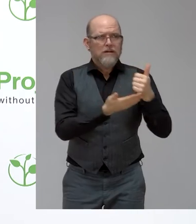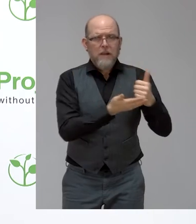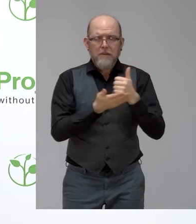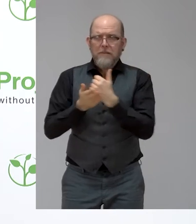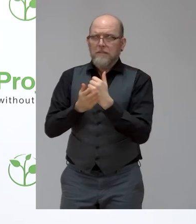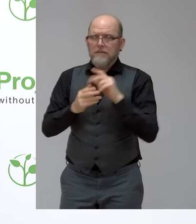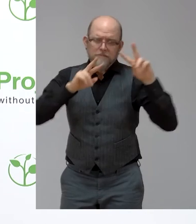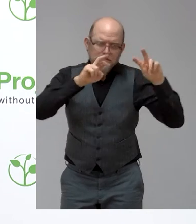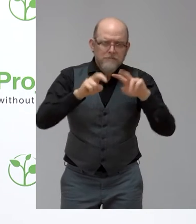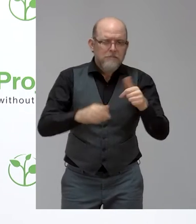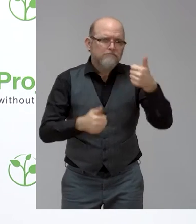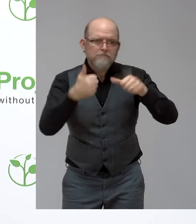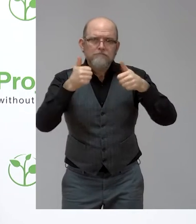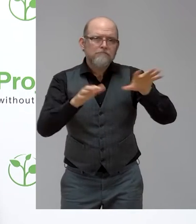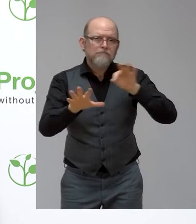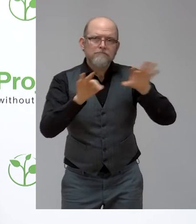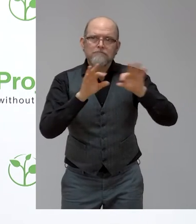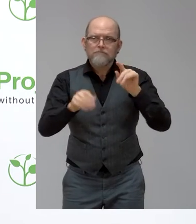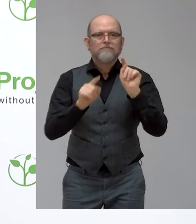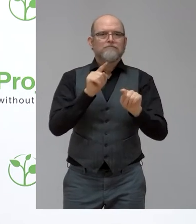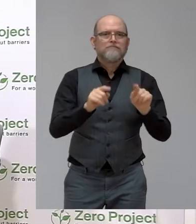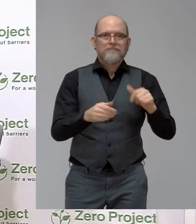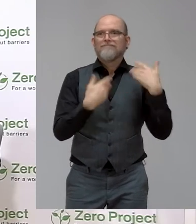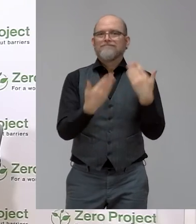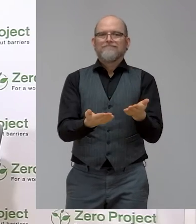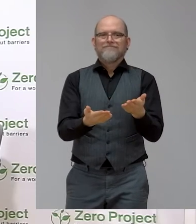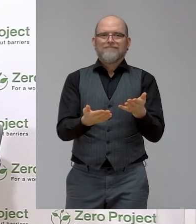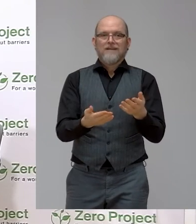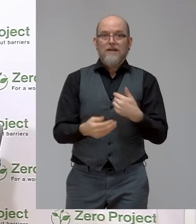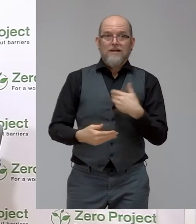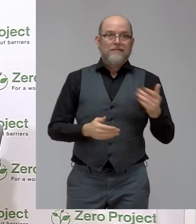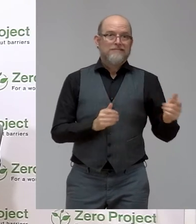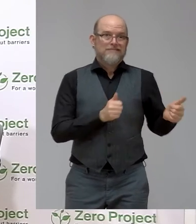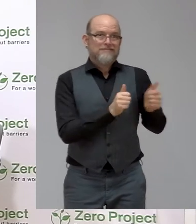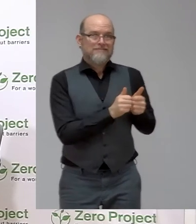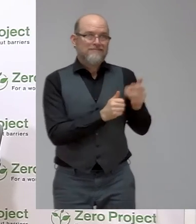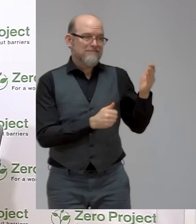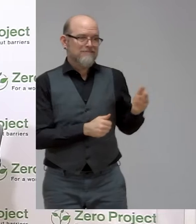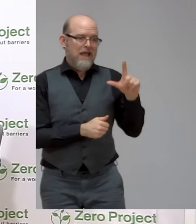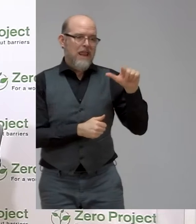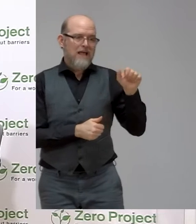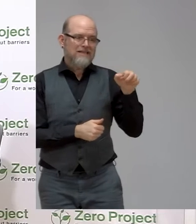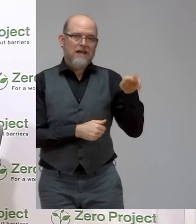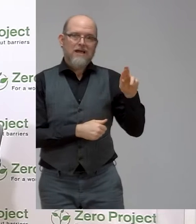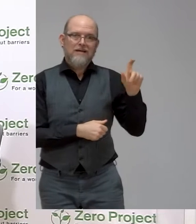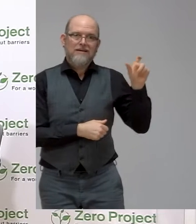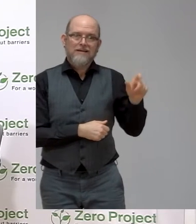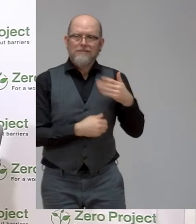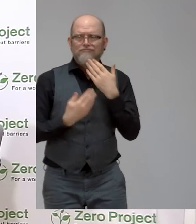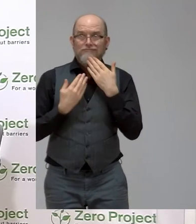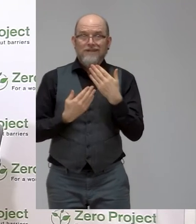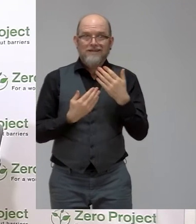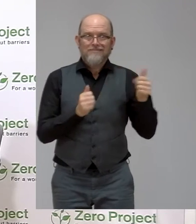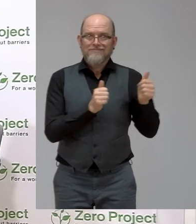I'm pleased and honored to have Georgina Lazar with me. Good afternoon. And we would like to start with the first session